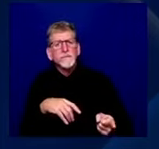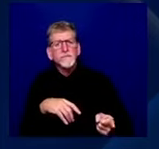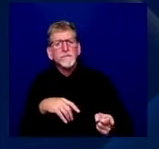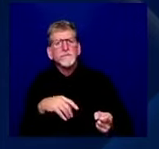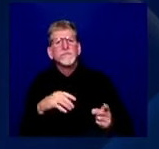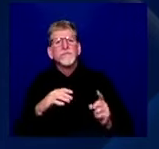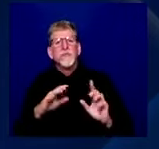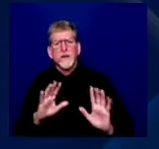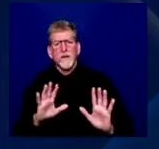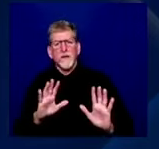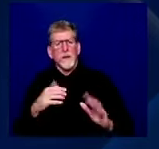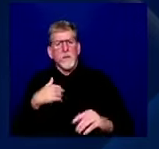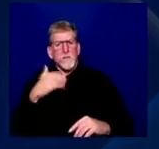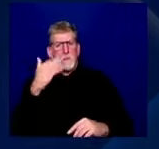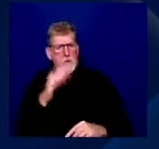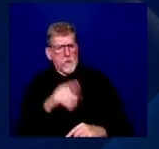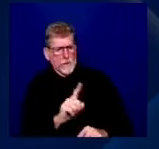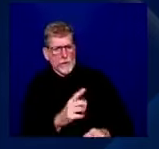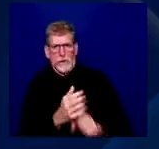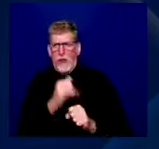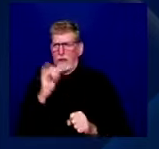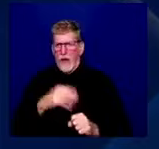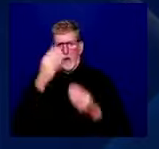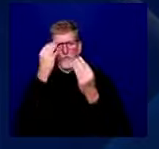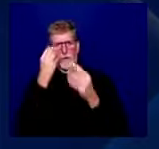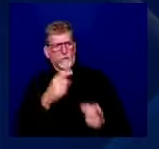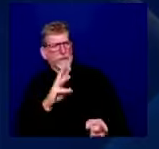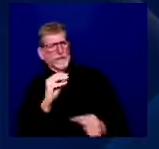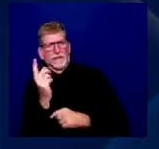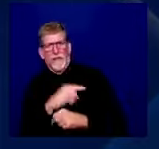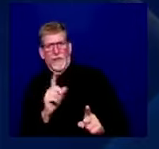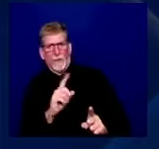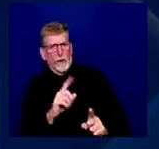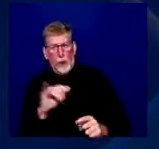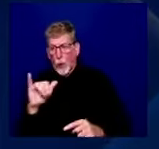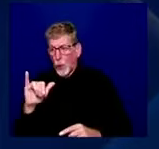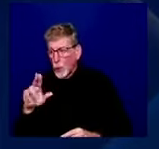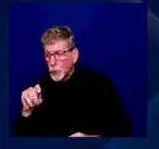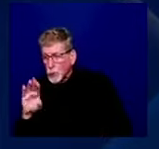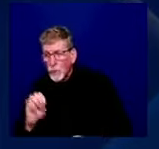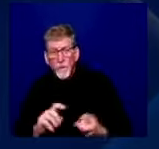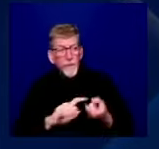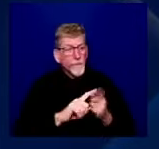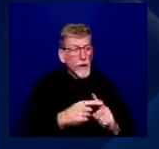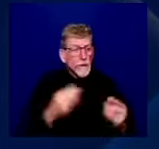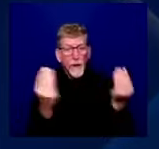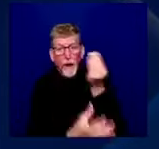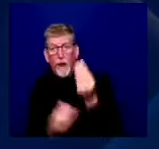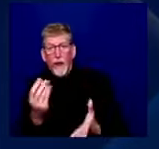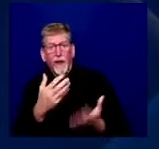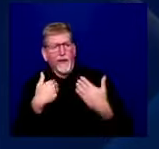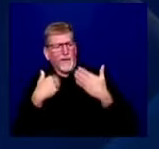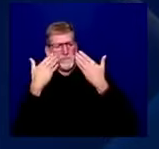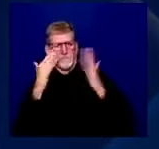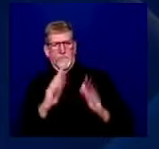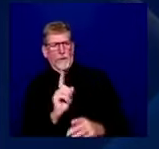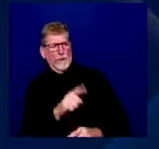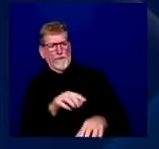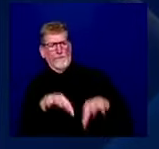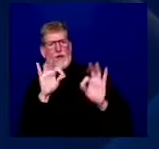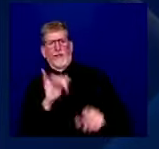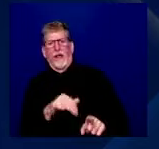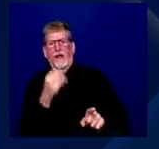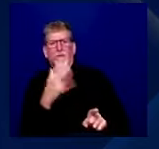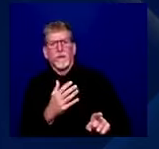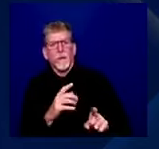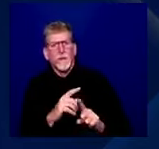rationalized that, or if he got it from YouTube or he heard it from friends at school. I'm sitting here face to face with a five-year-old who has somehow